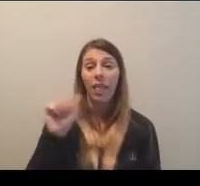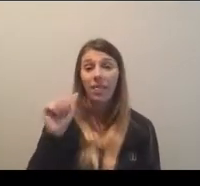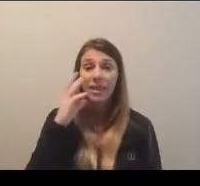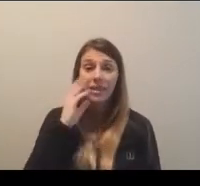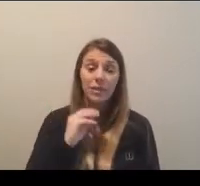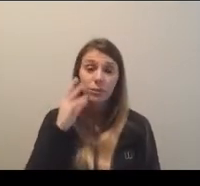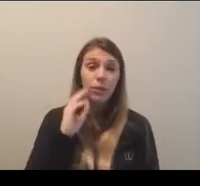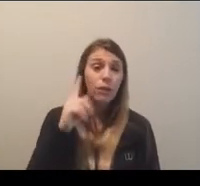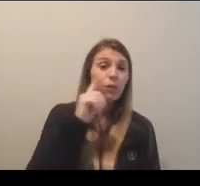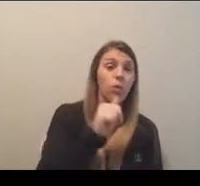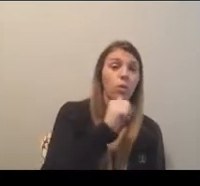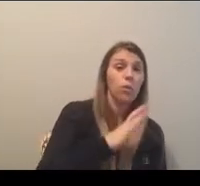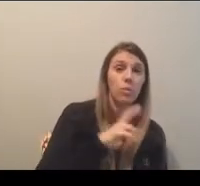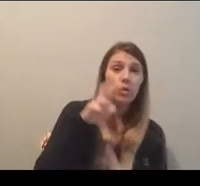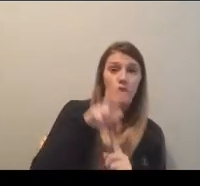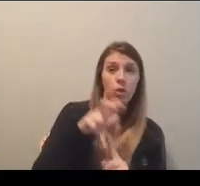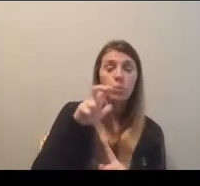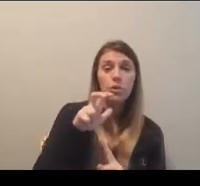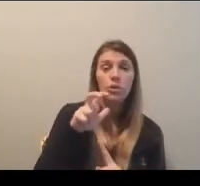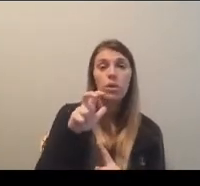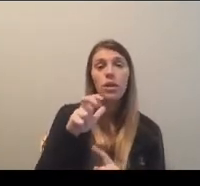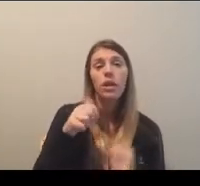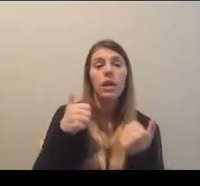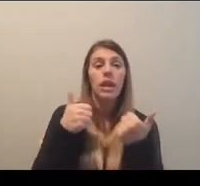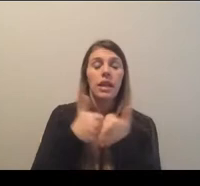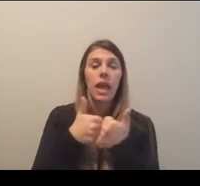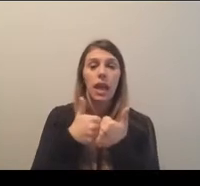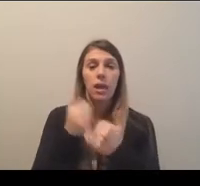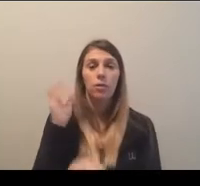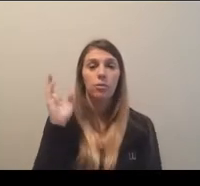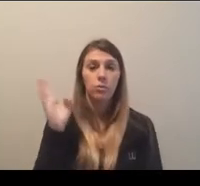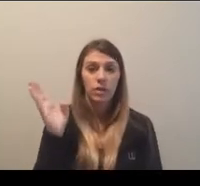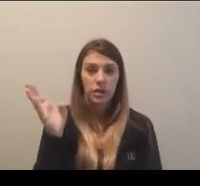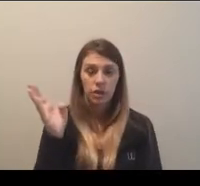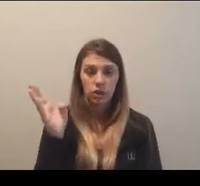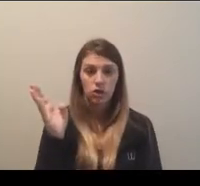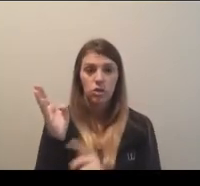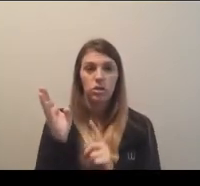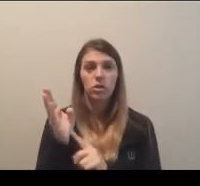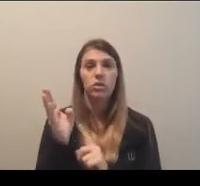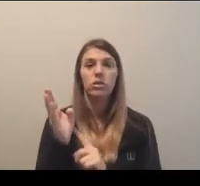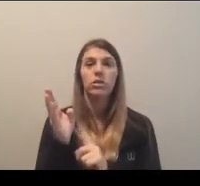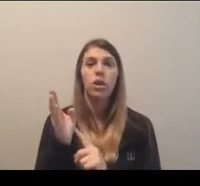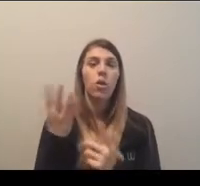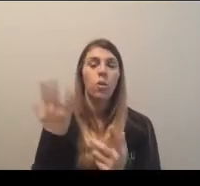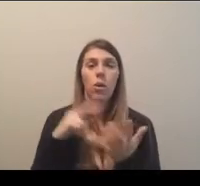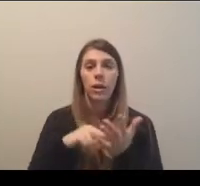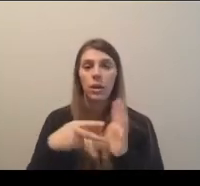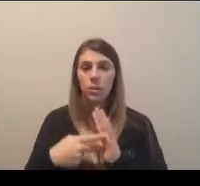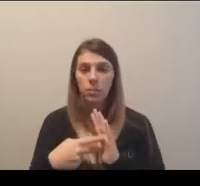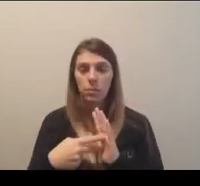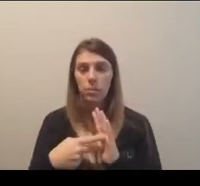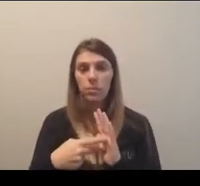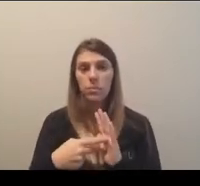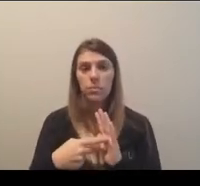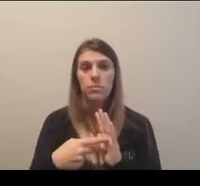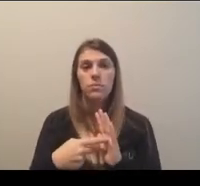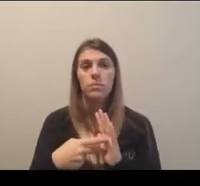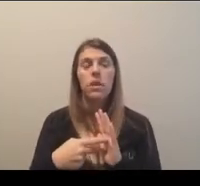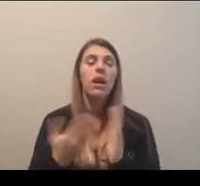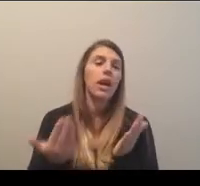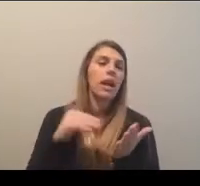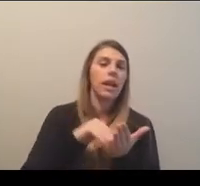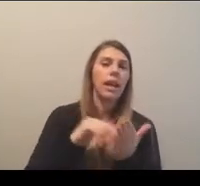for the women's championship, um, the game presentation, um, and what that means is, um, you know, again,